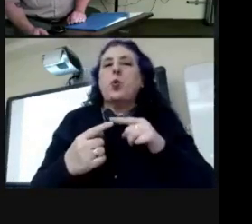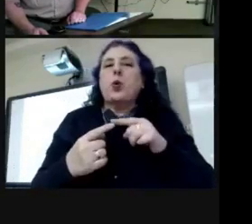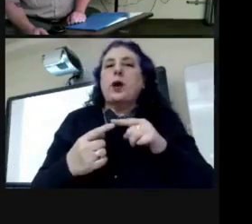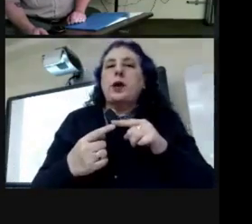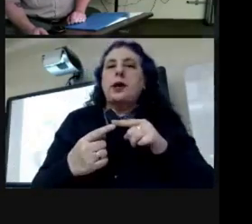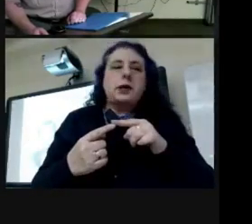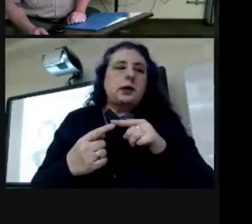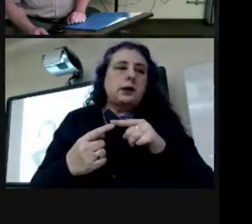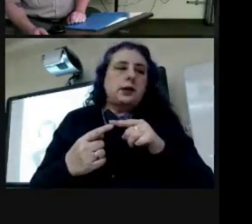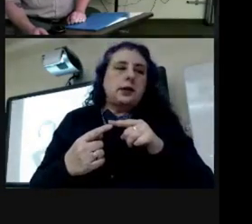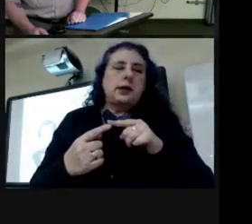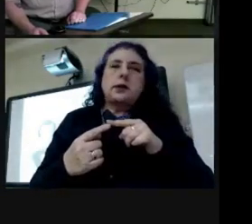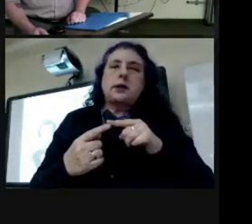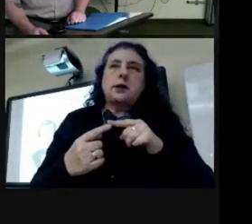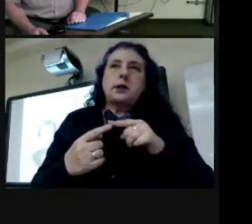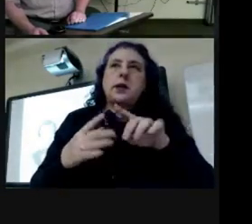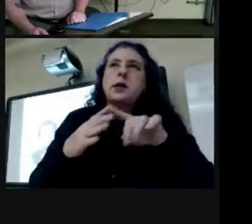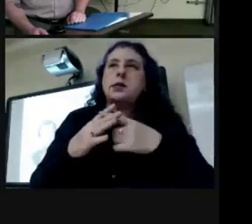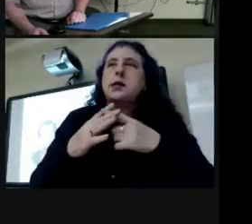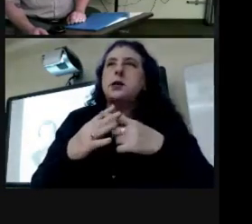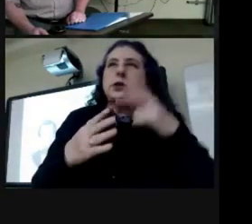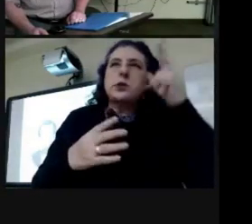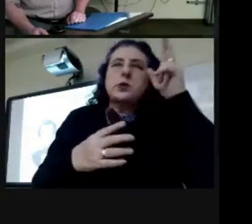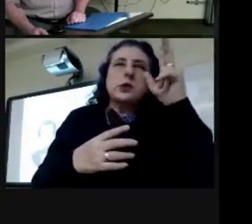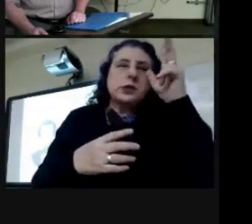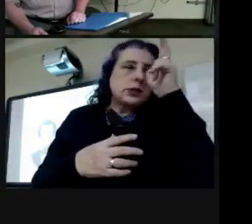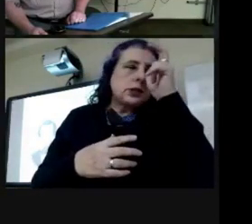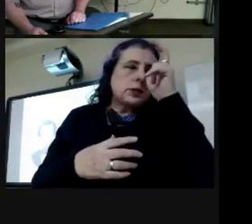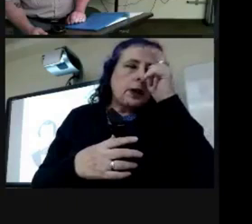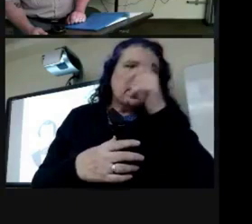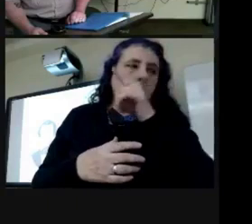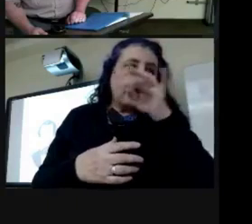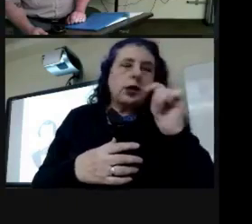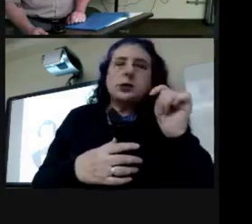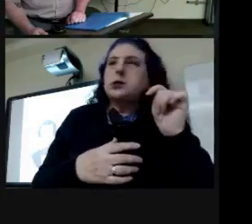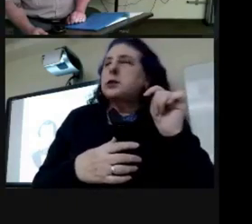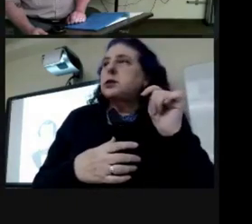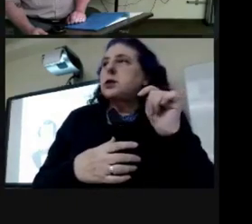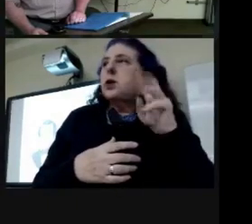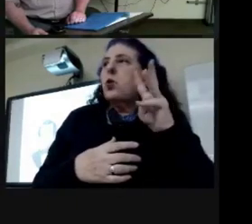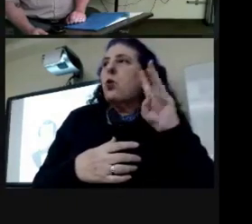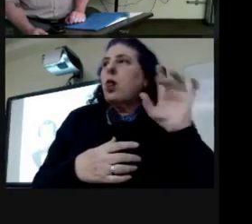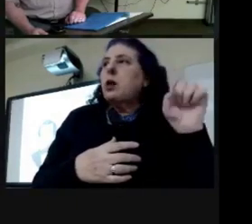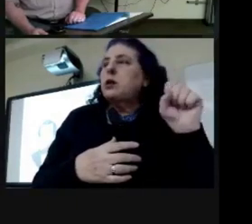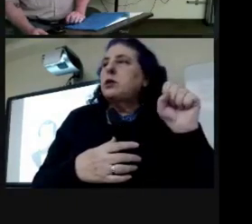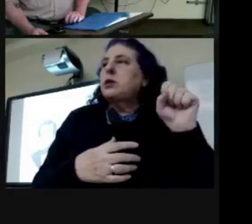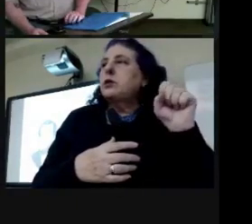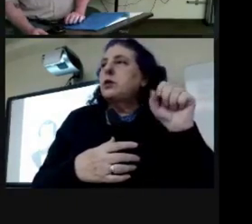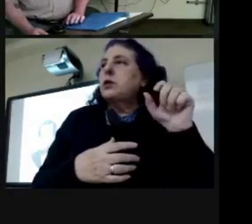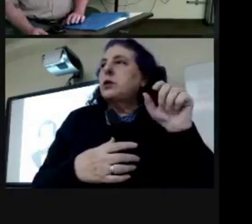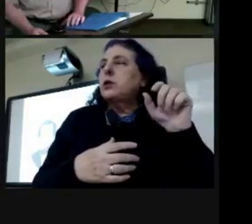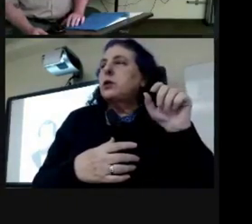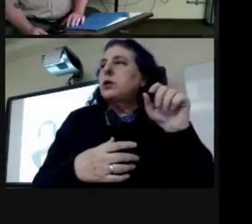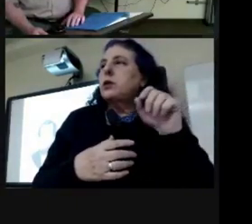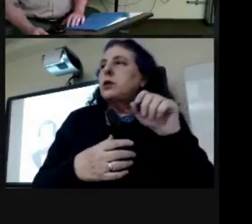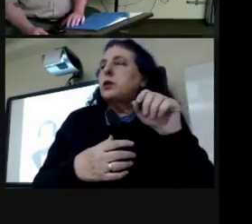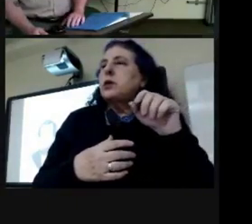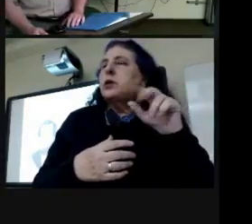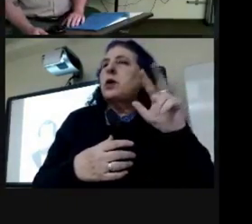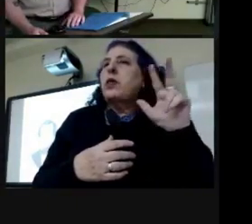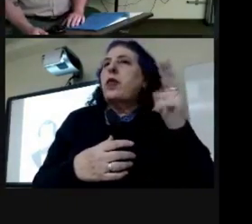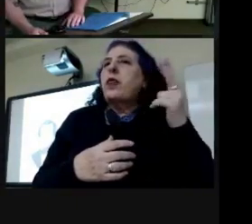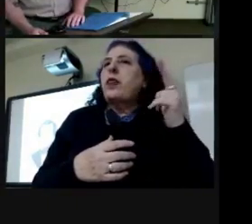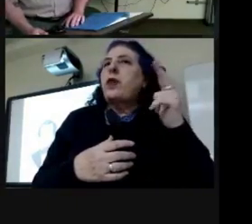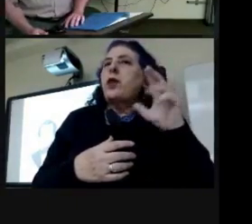They did start to suspect because of the well in the middle of London. Yeah, that was the third polar